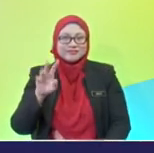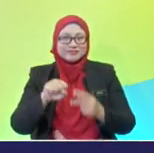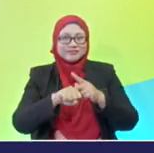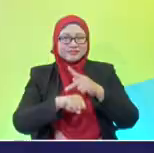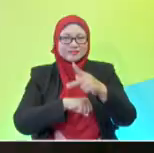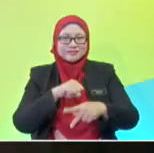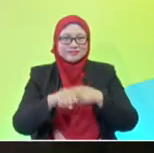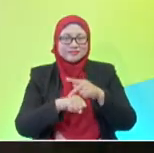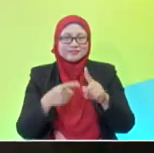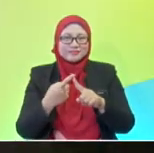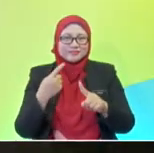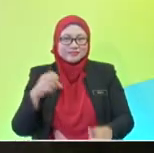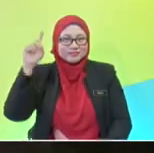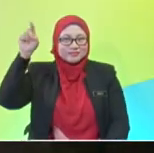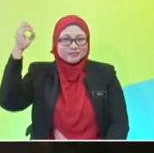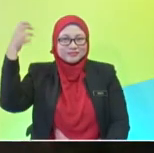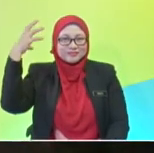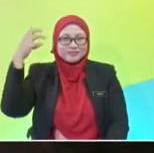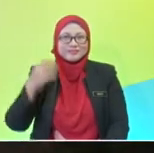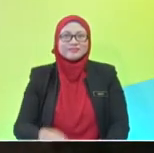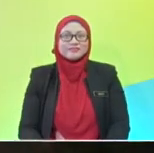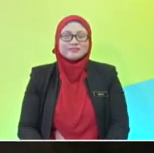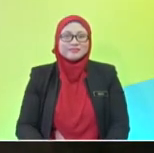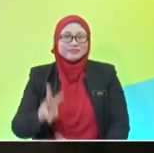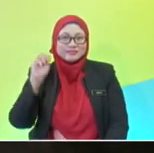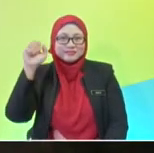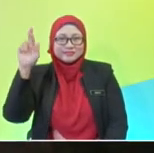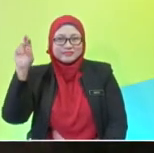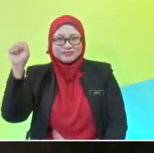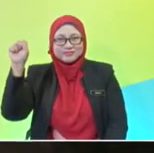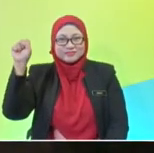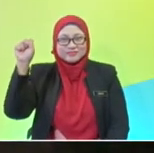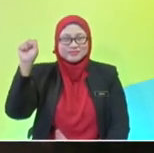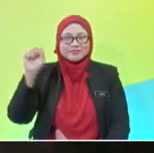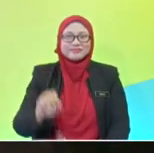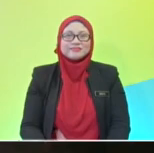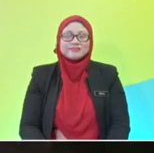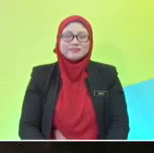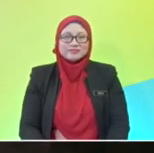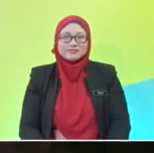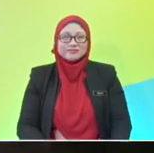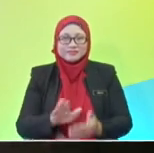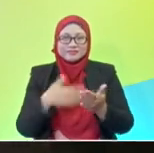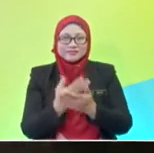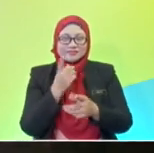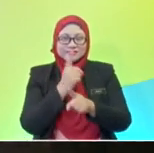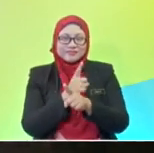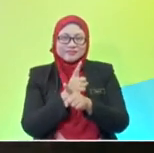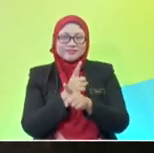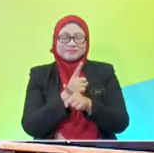The one that we're supposed to go, Shafiqah. Where? Mars! Well done! Let's go to the next one!